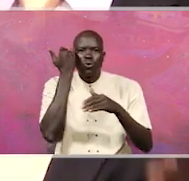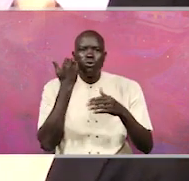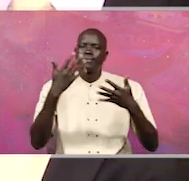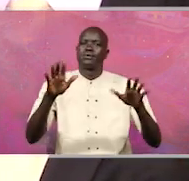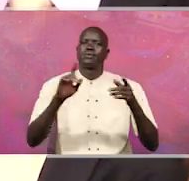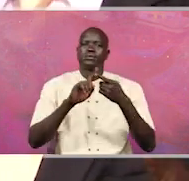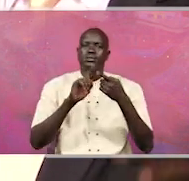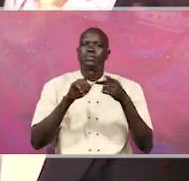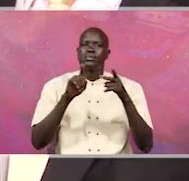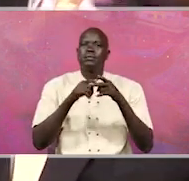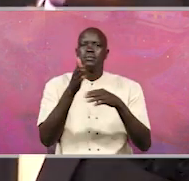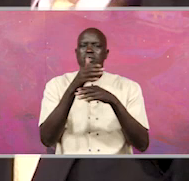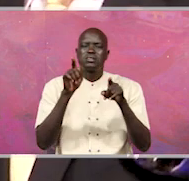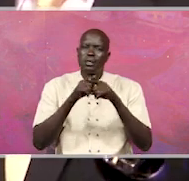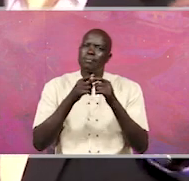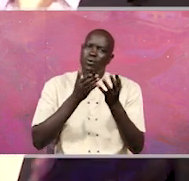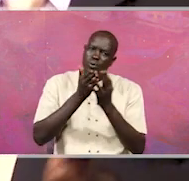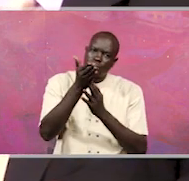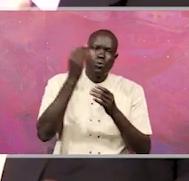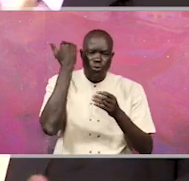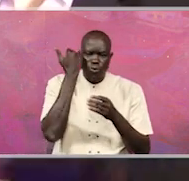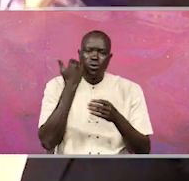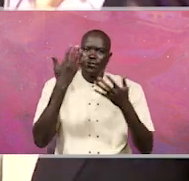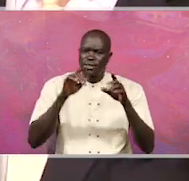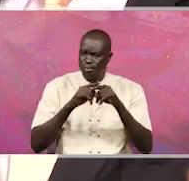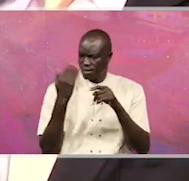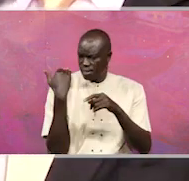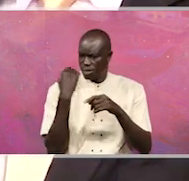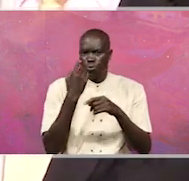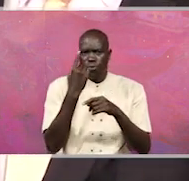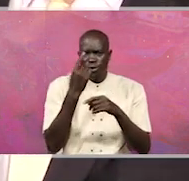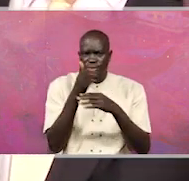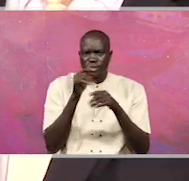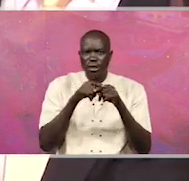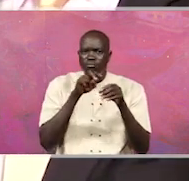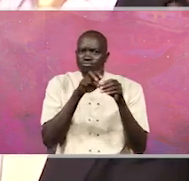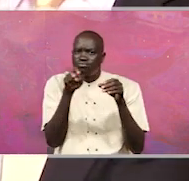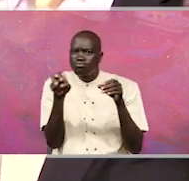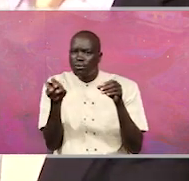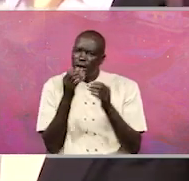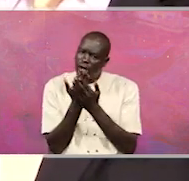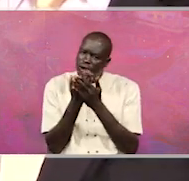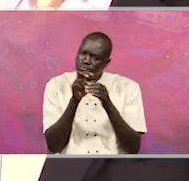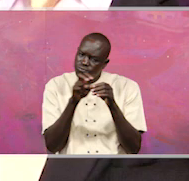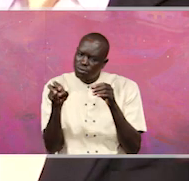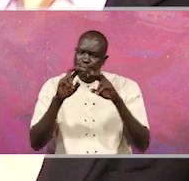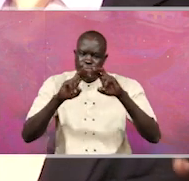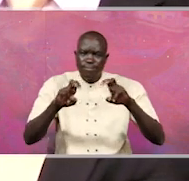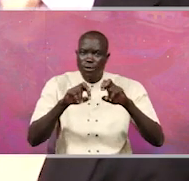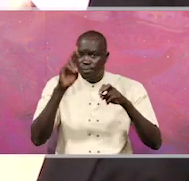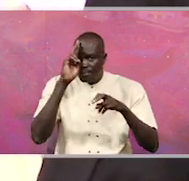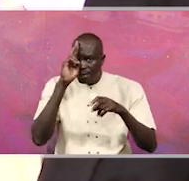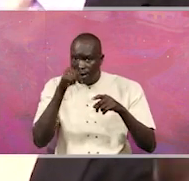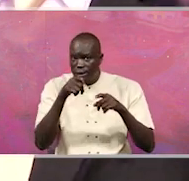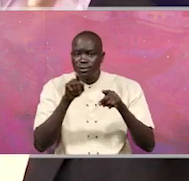courts of law. And you know that recently we asked one minister to step aside. And we know there are ministers who have been stripped